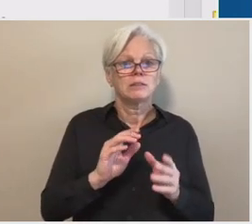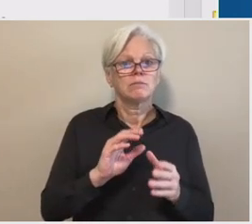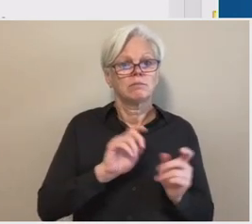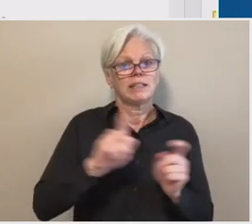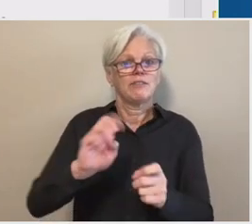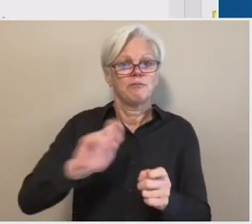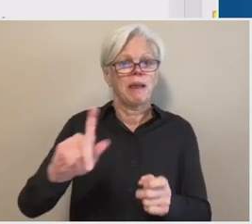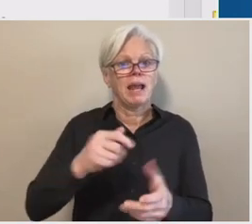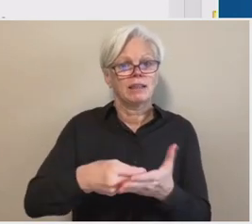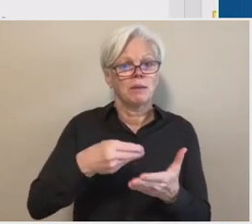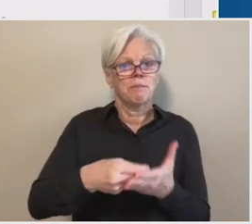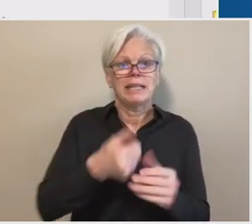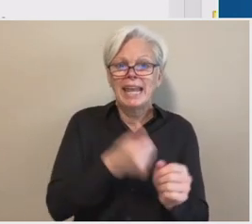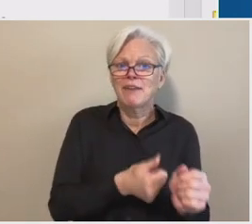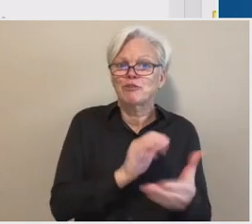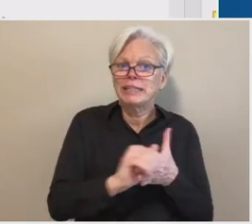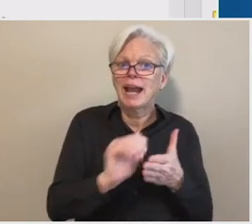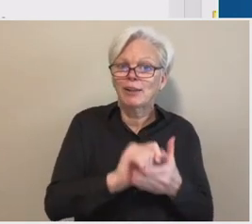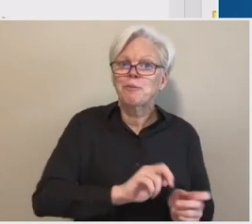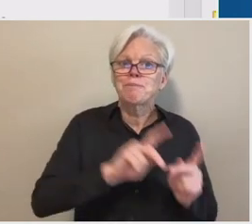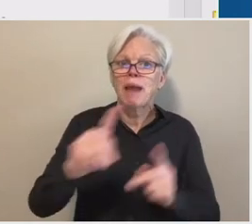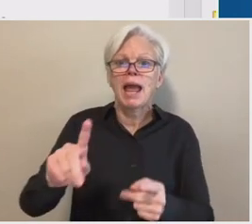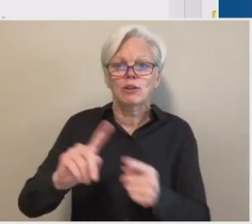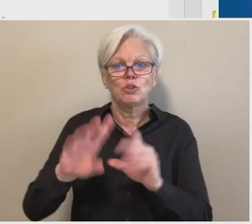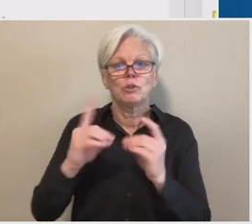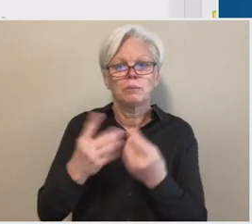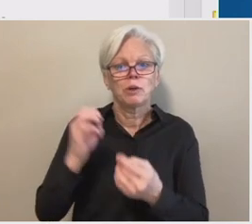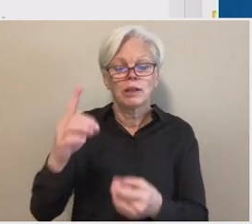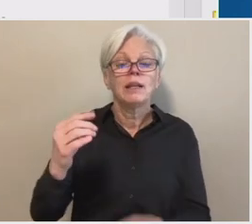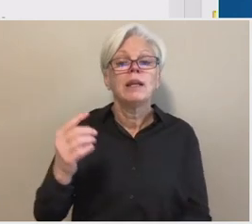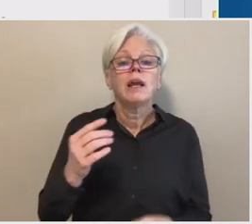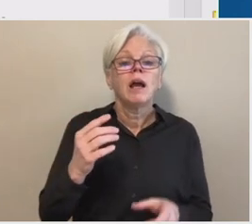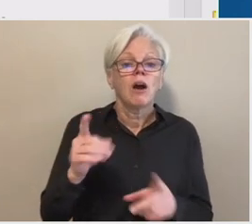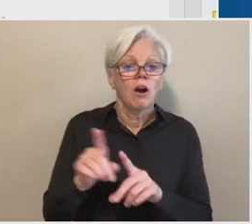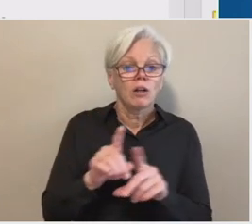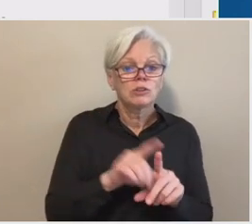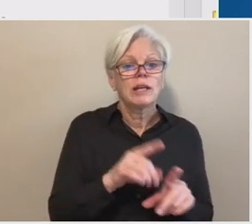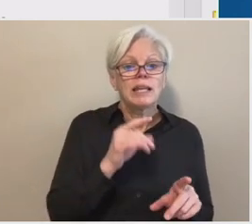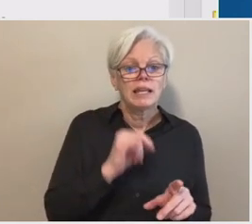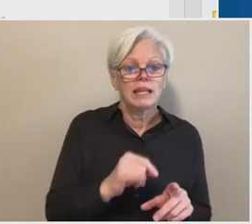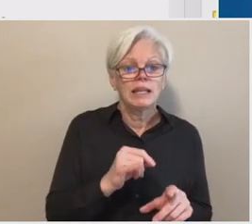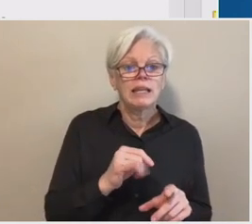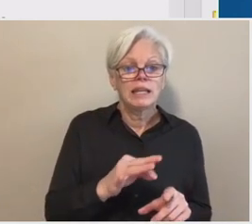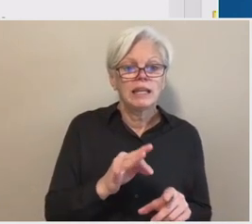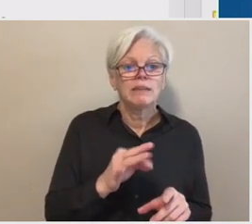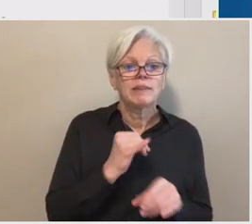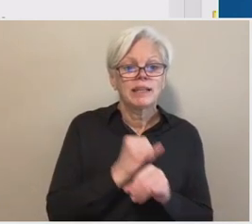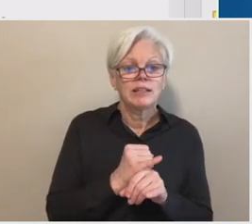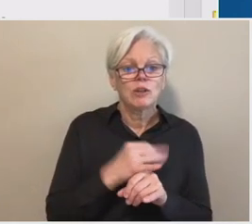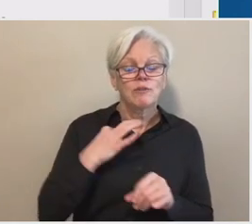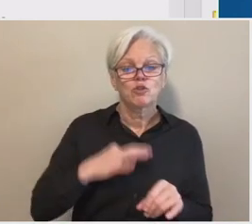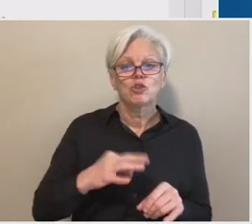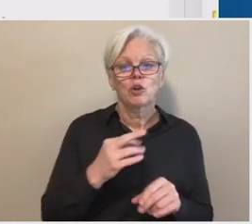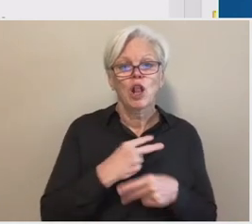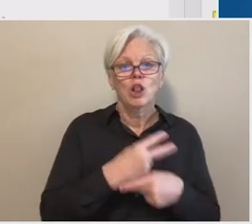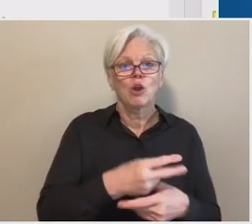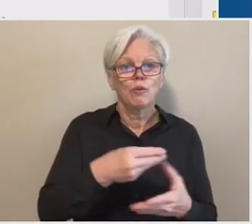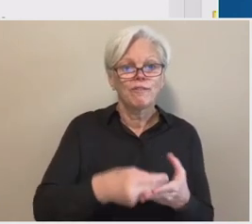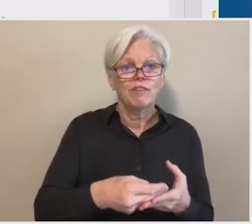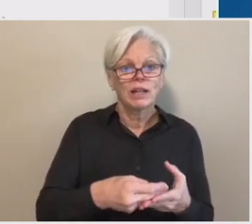Additionally, uh, if the institution credited loan funds, direct loan funds, to the student's account, uh, the institution will refund, will